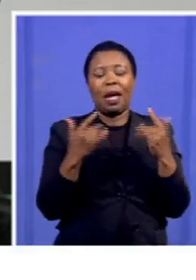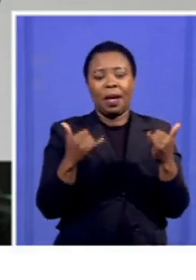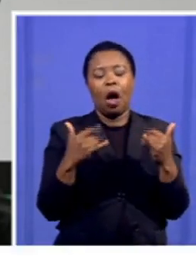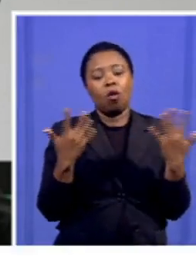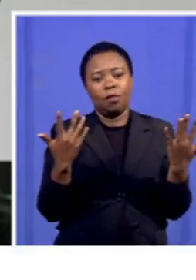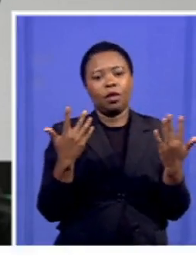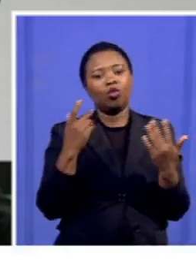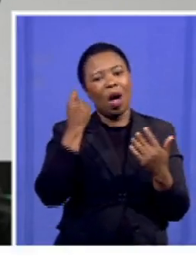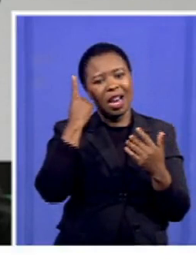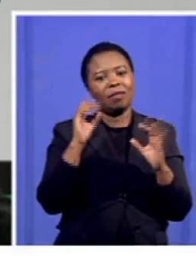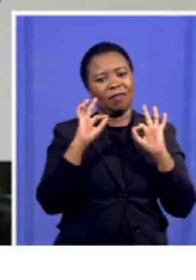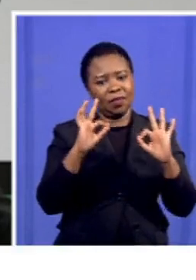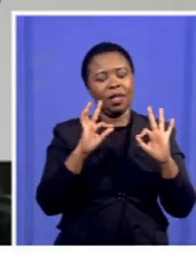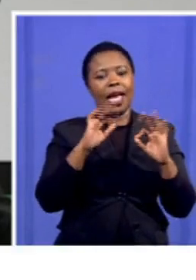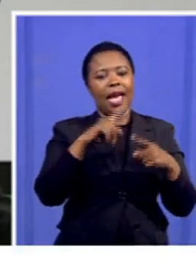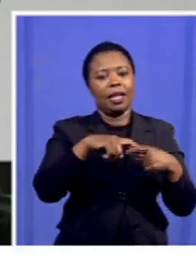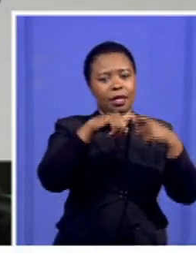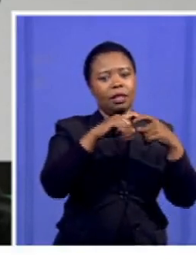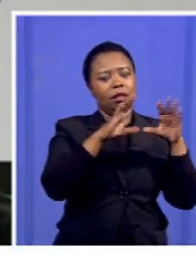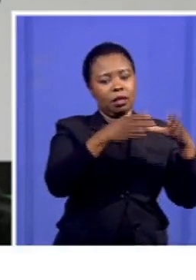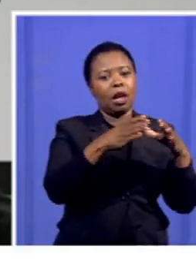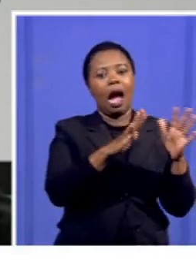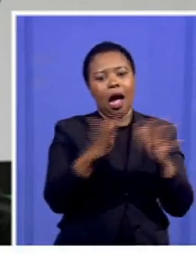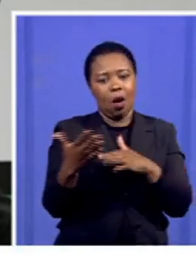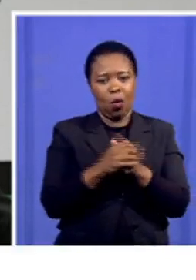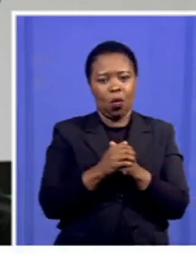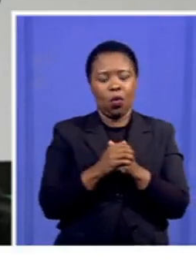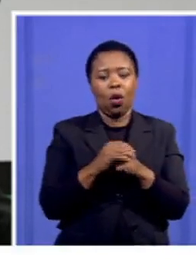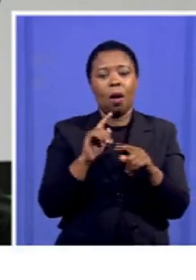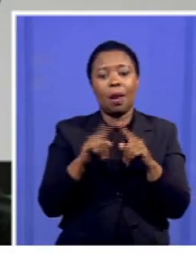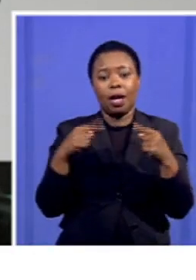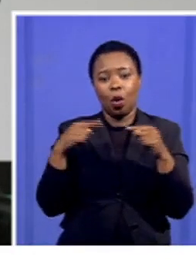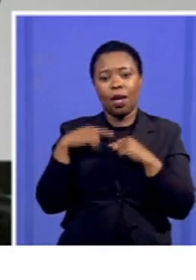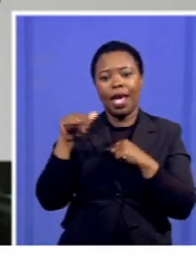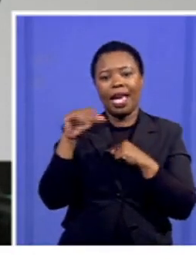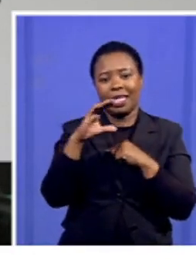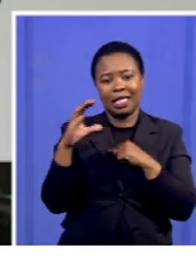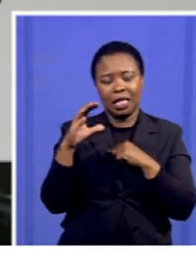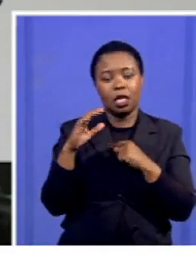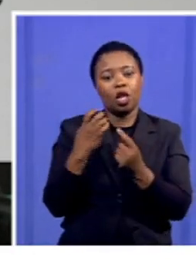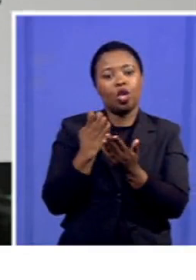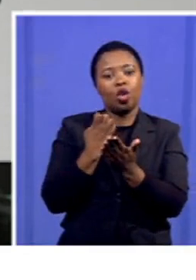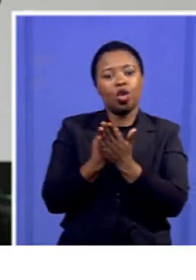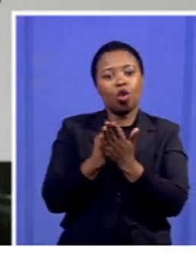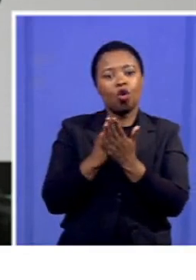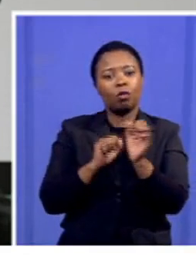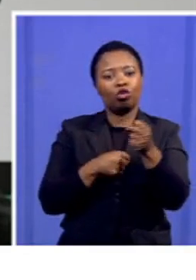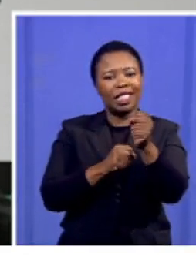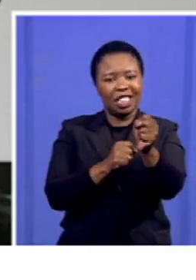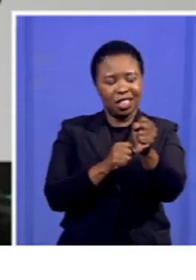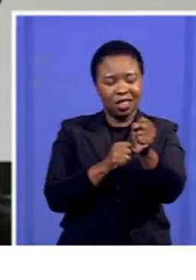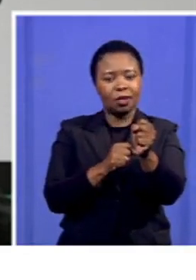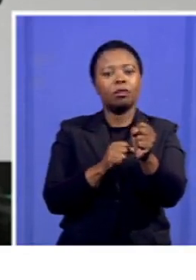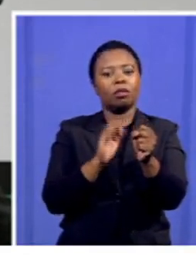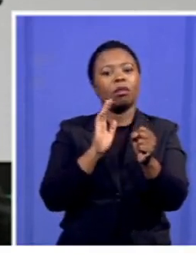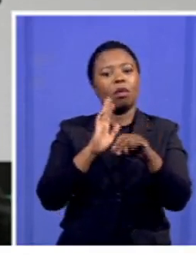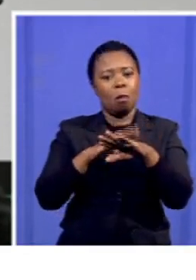and quantify. It is within this context that the ANC has to craft an economic strategy that will help us tackle our